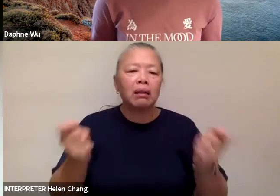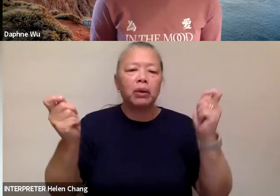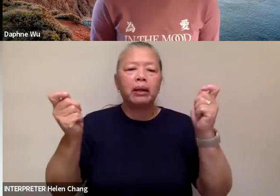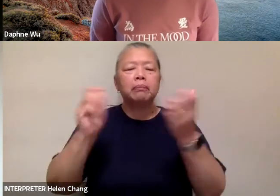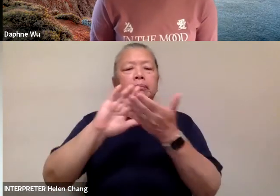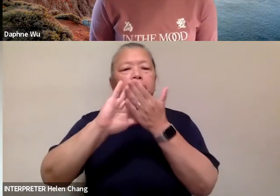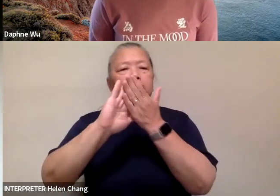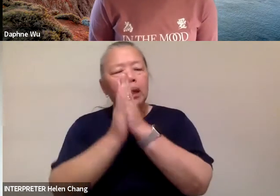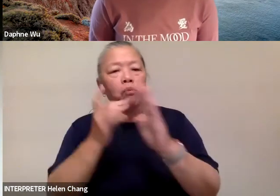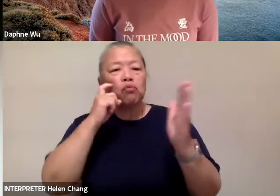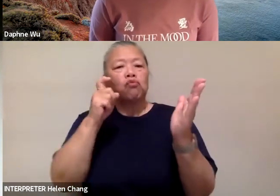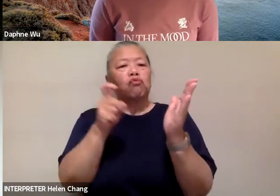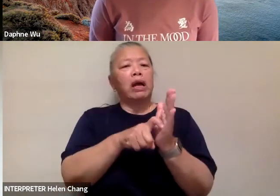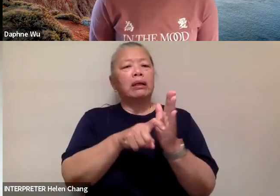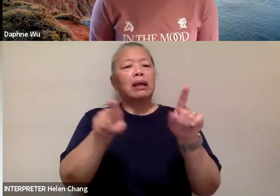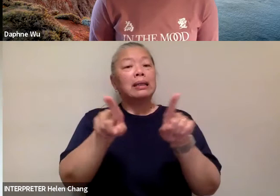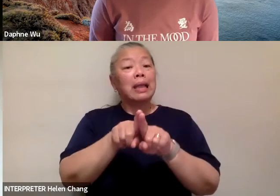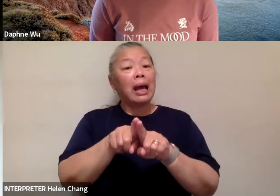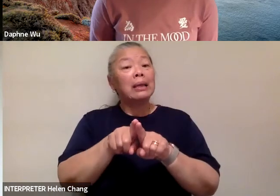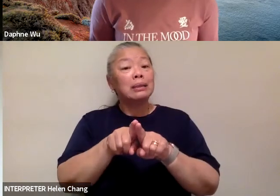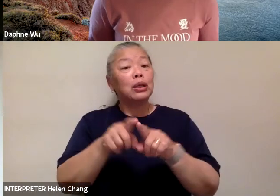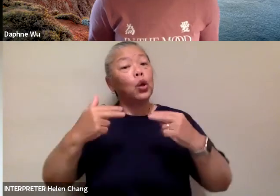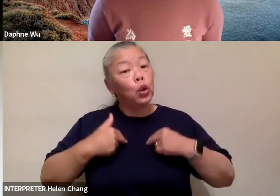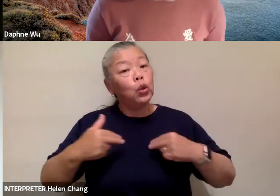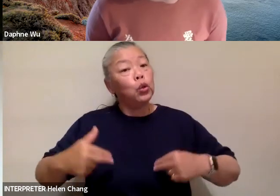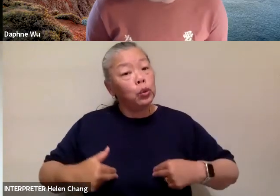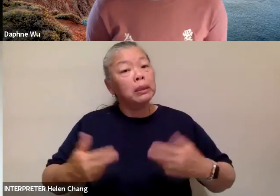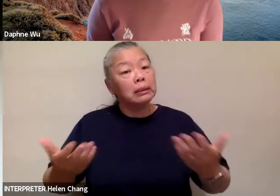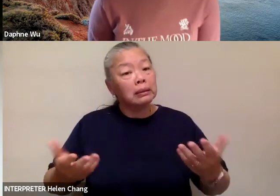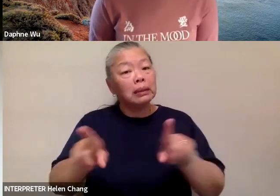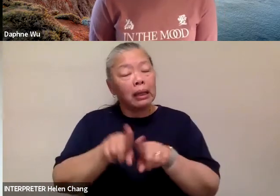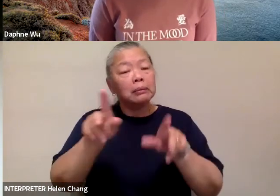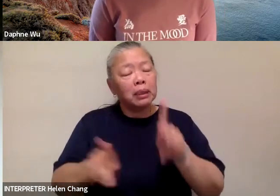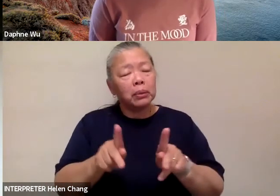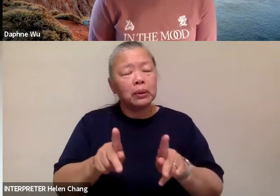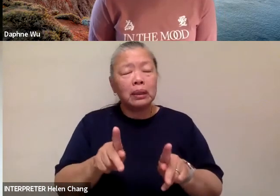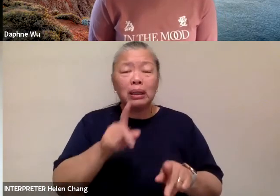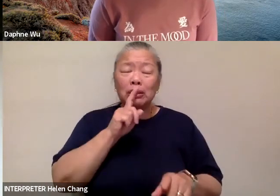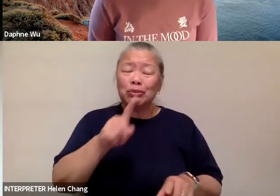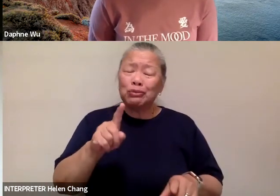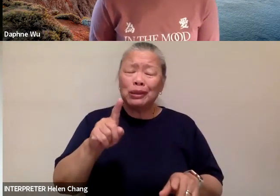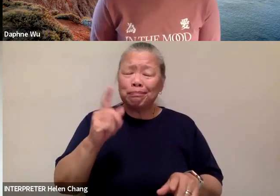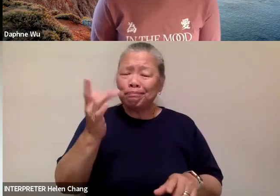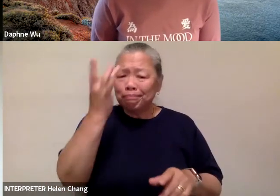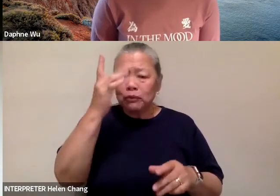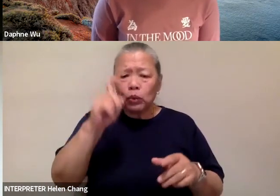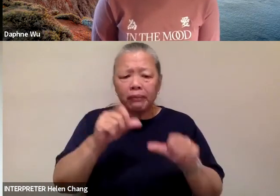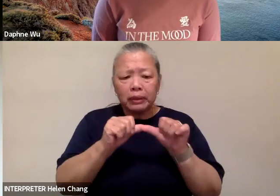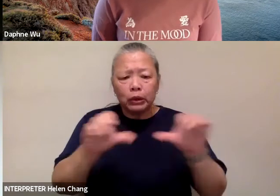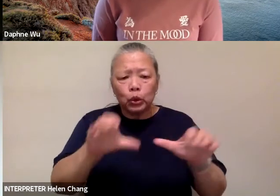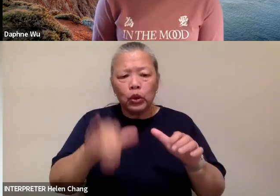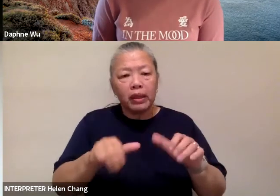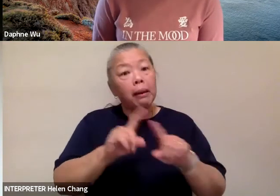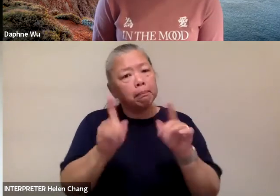beings. And it's crazy that we have to, you know, keep doing that, but it's important. And so